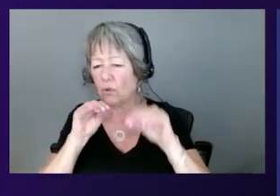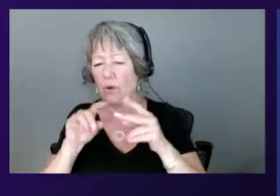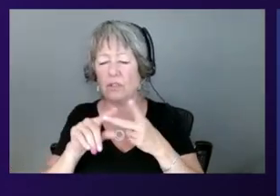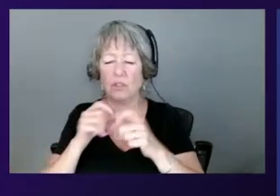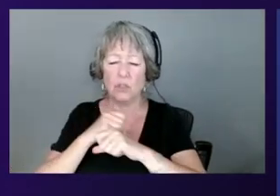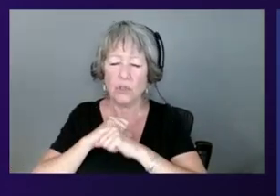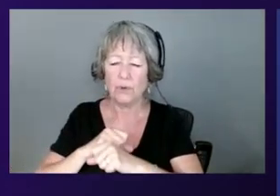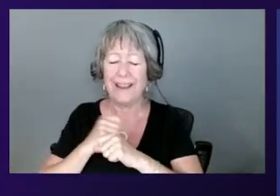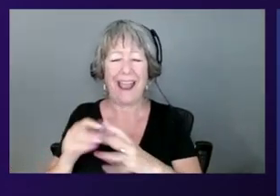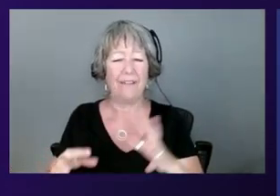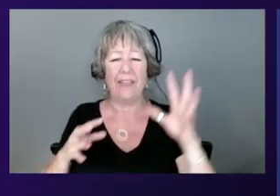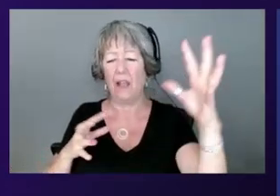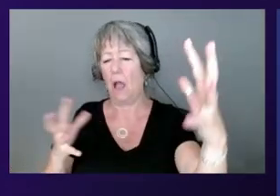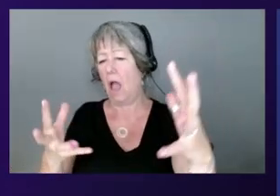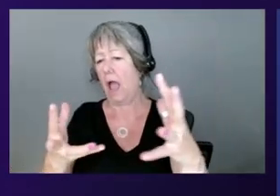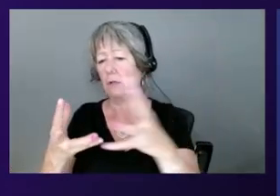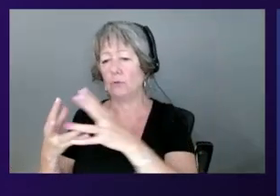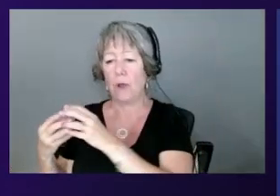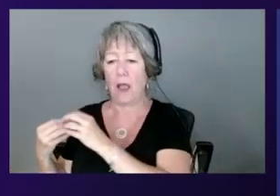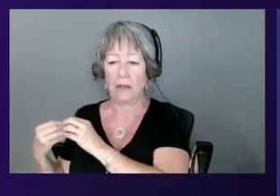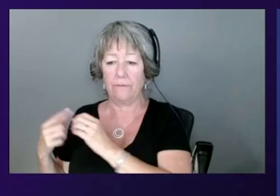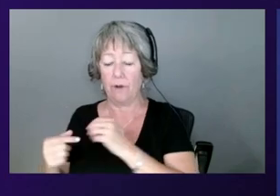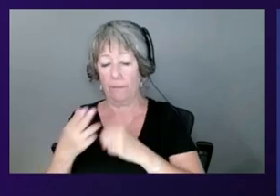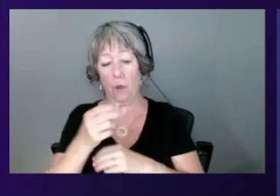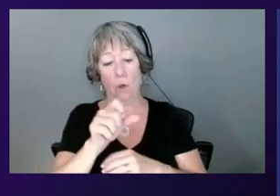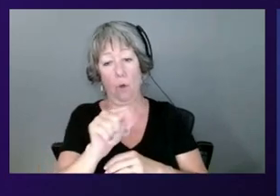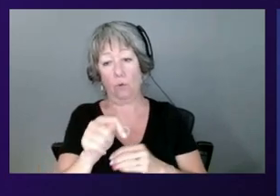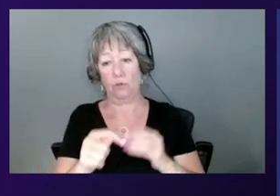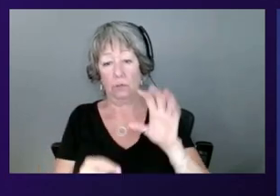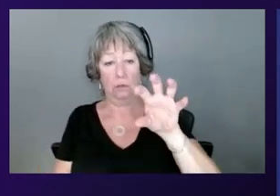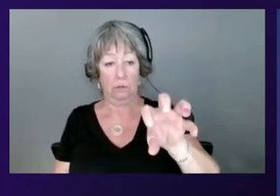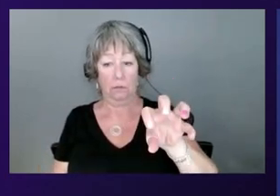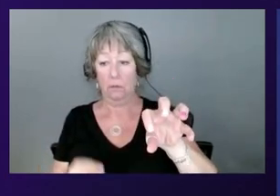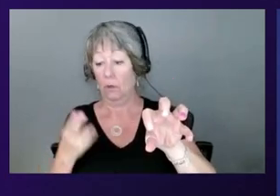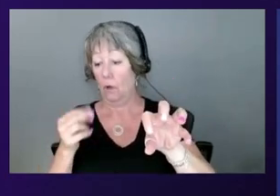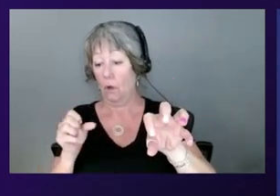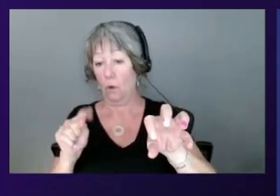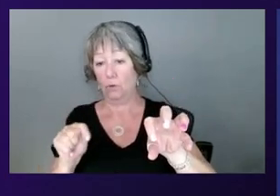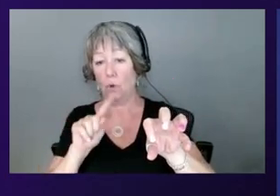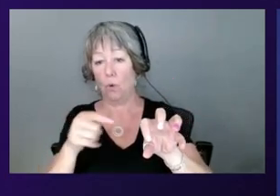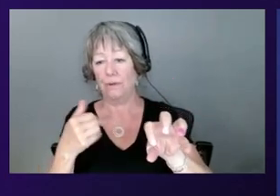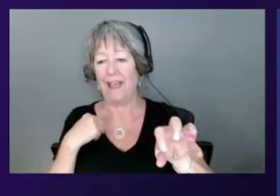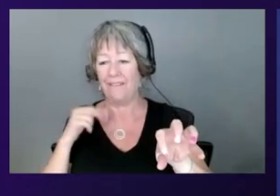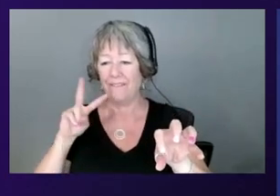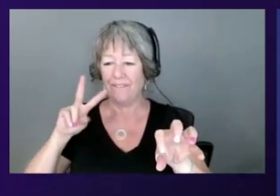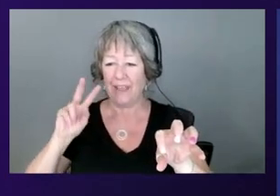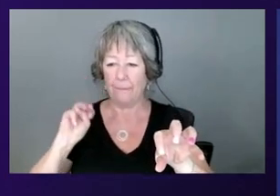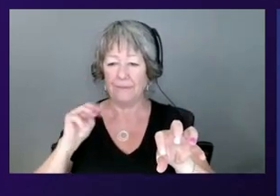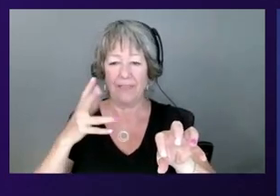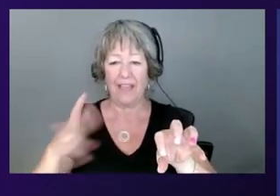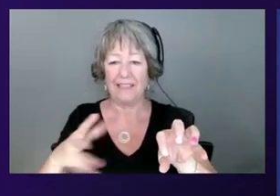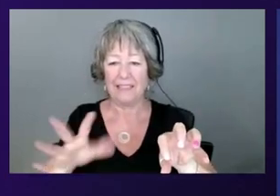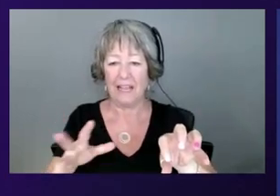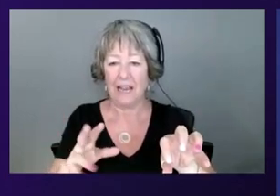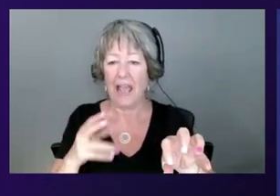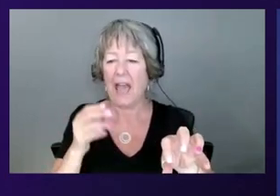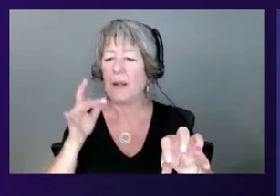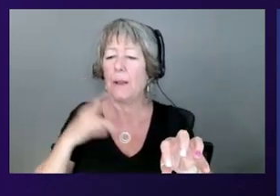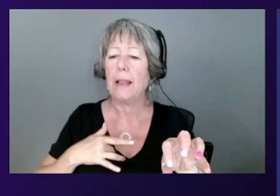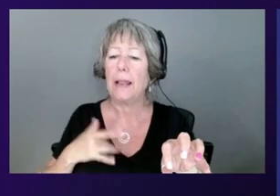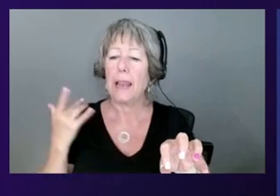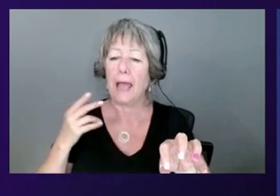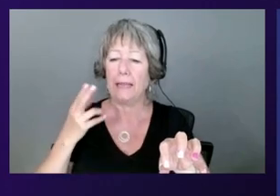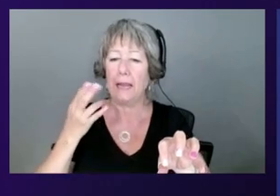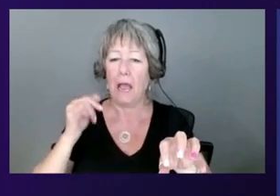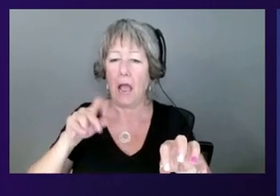Everything got abstracted away from the host, and we left the host with just the VMs and a super light-weight hypervisor. What